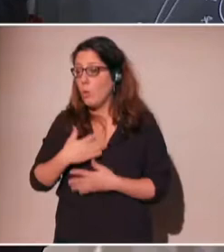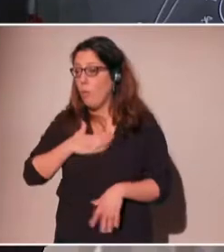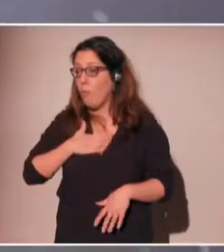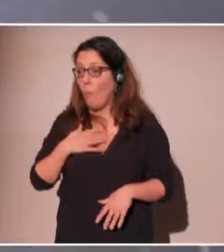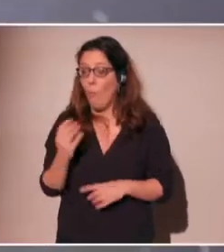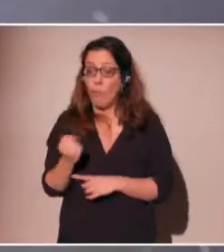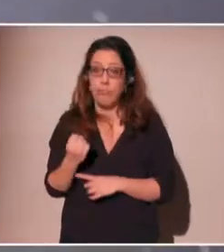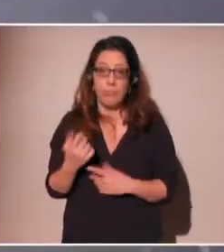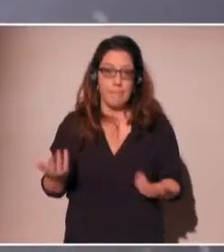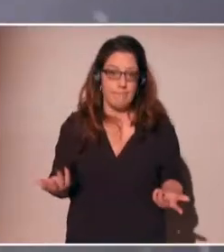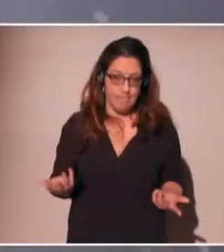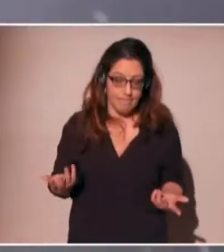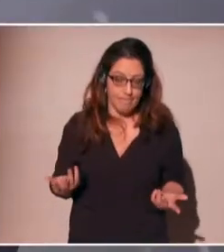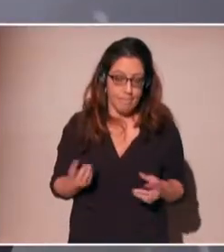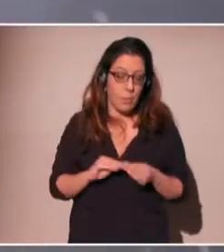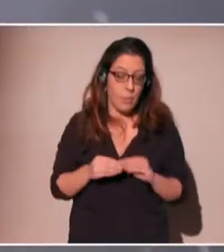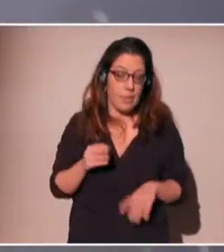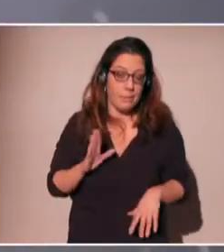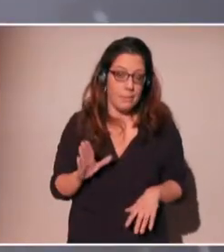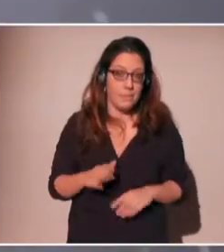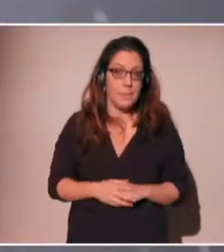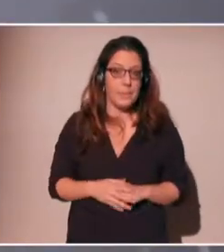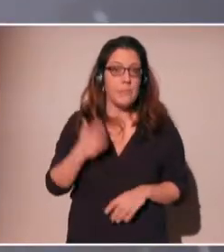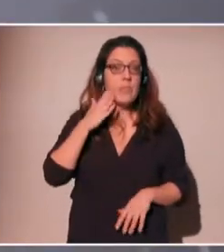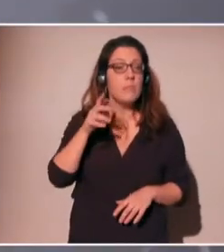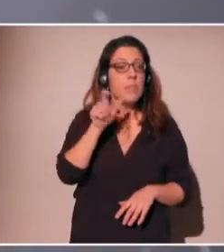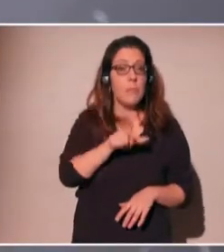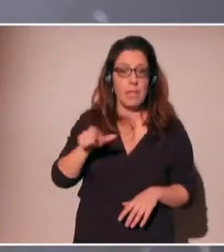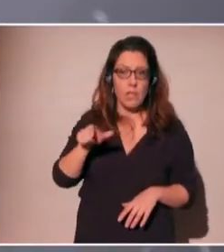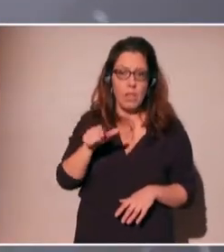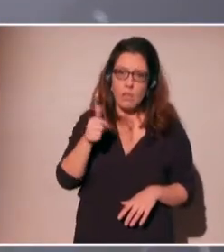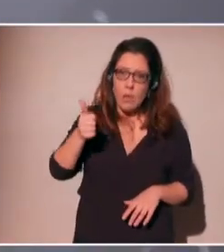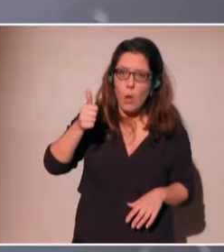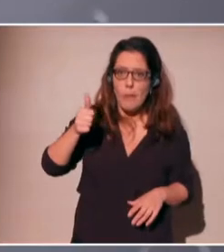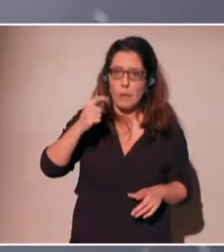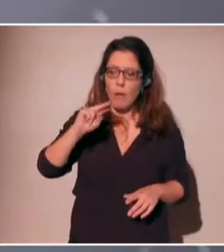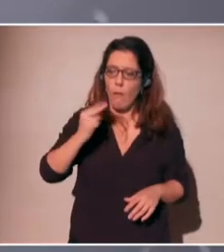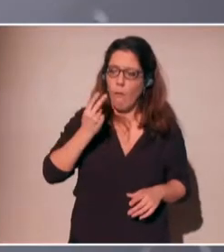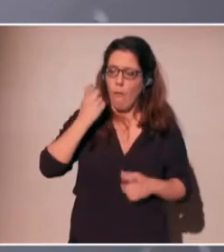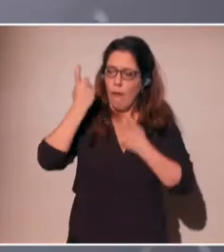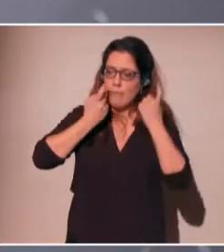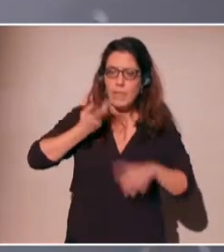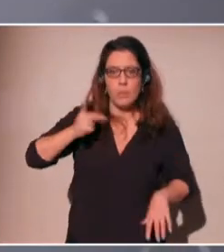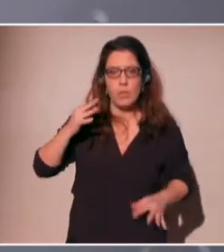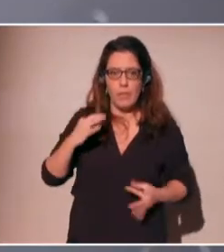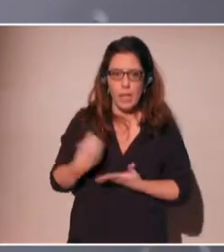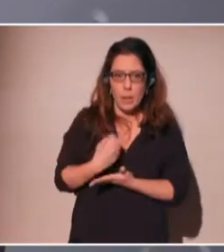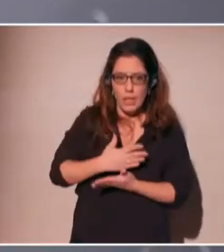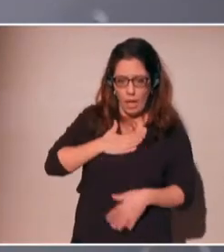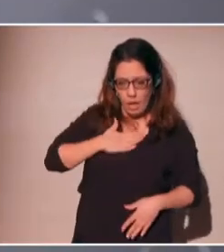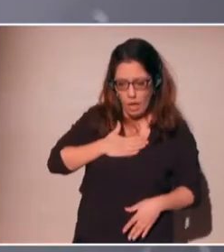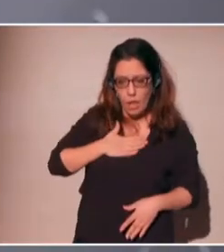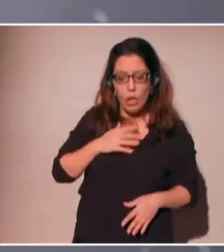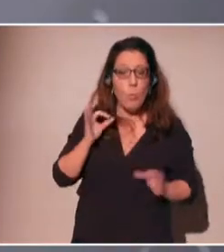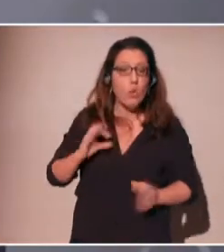fact that ordinary individuals are not really that interested in their personal data. If people were to actually more aware